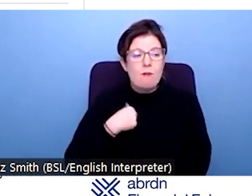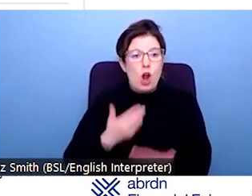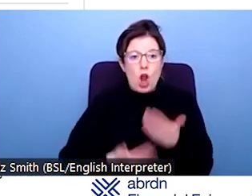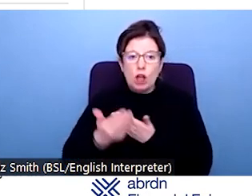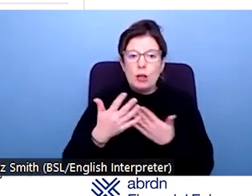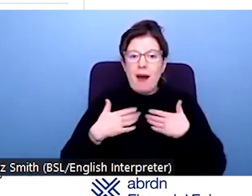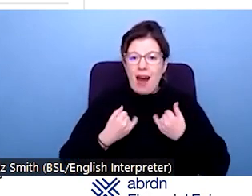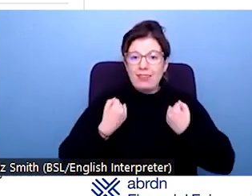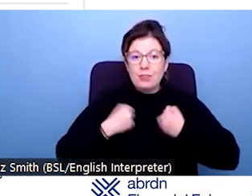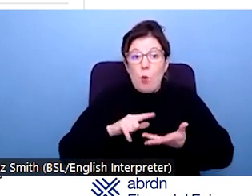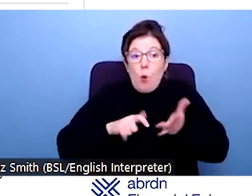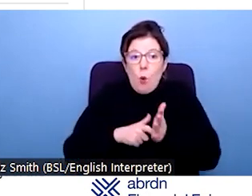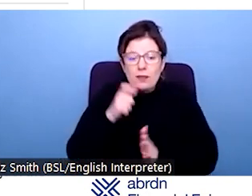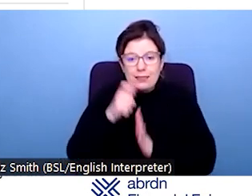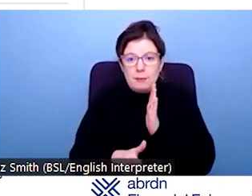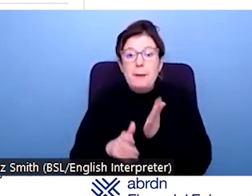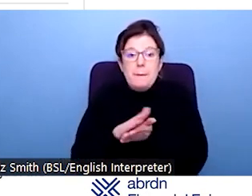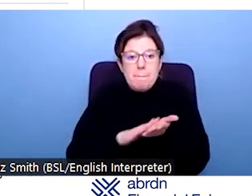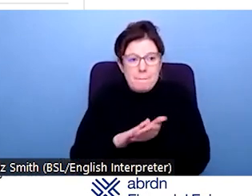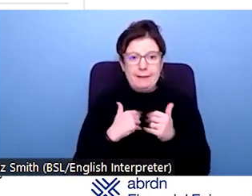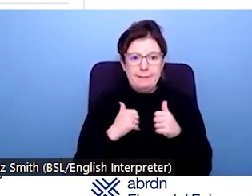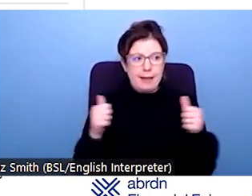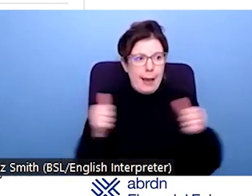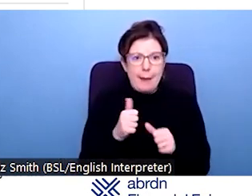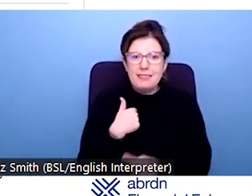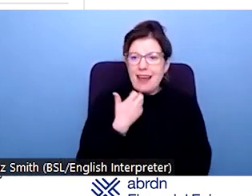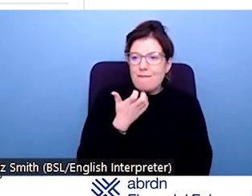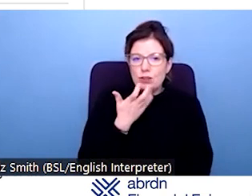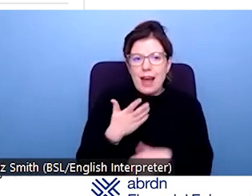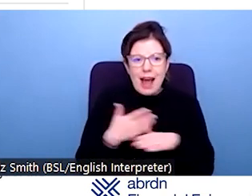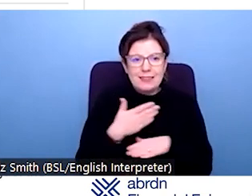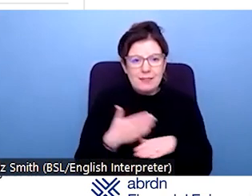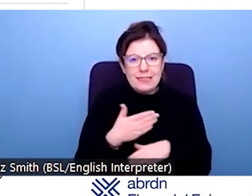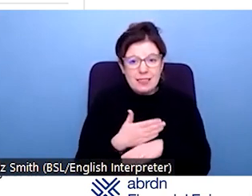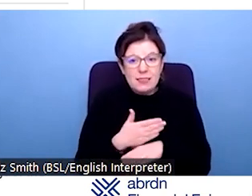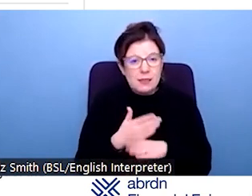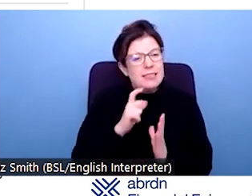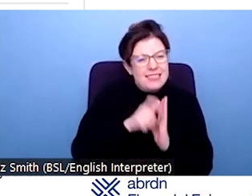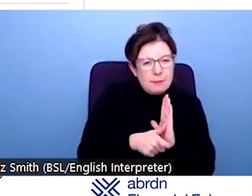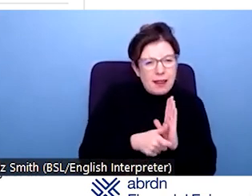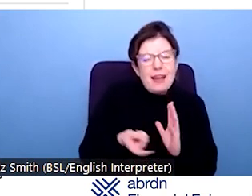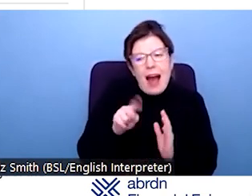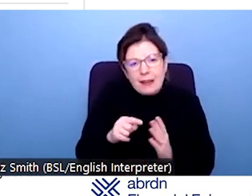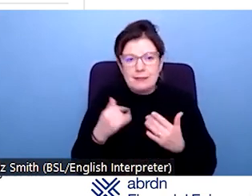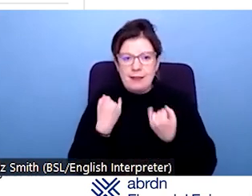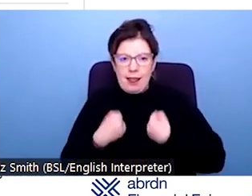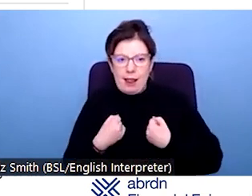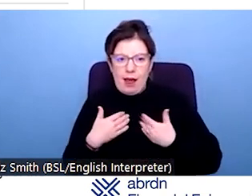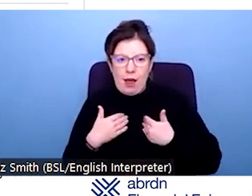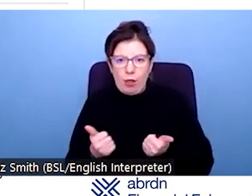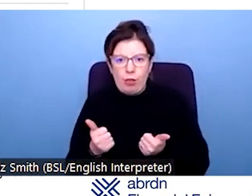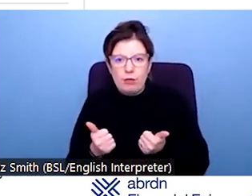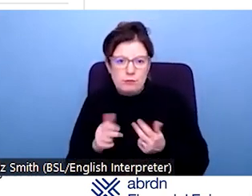or a disability, which significantly limits their data activities. So it's disability and your health in effect somewhat